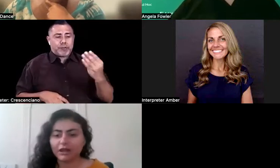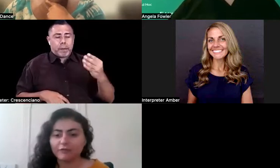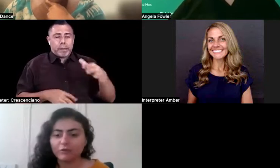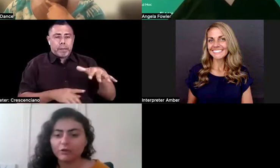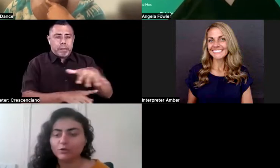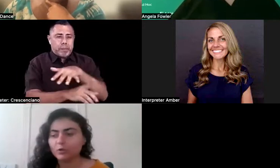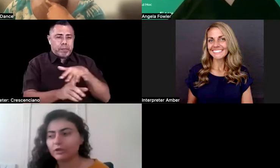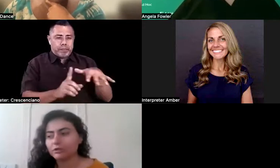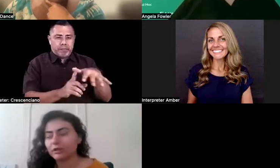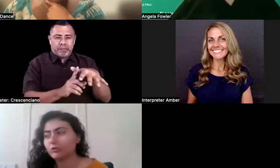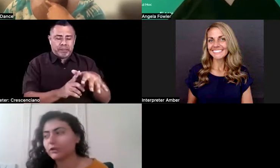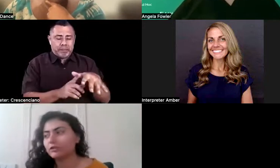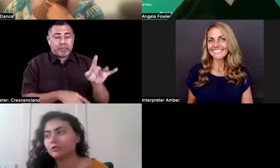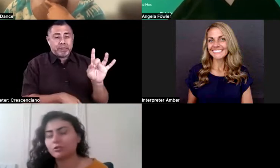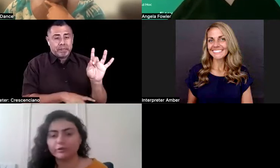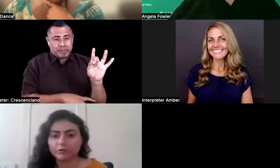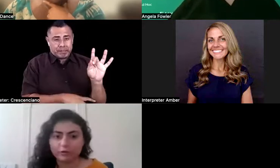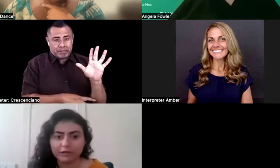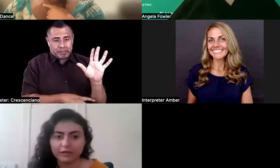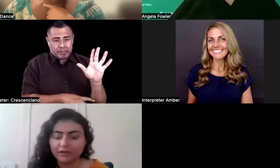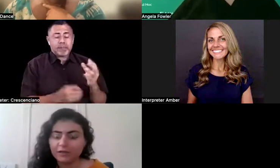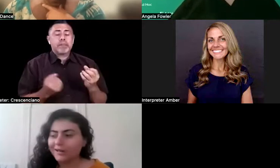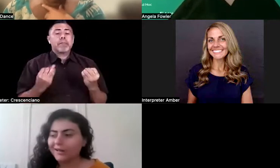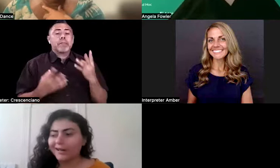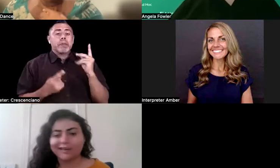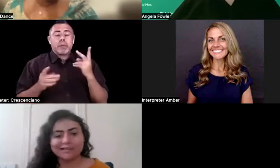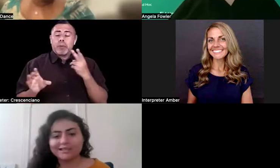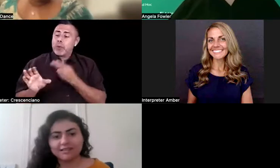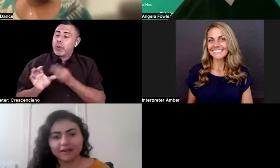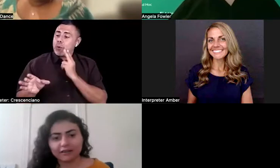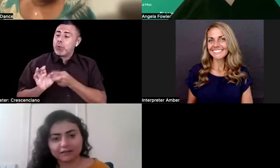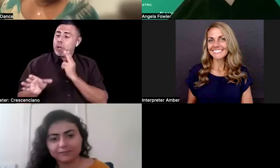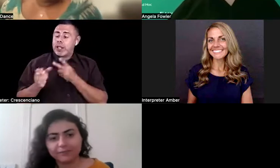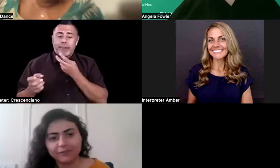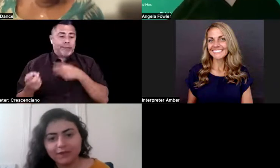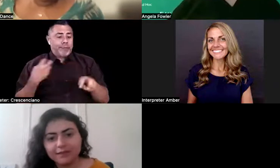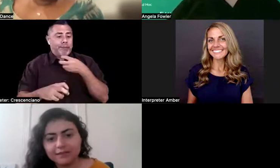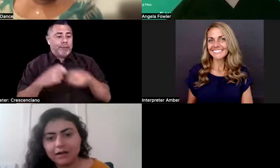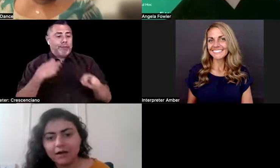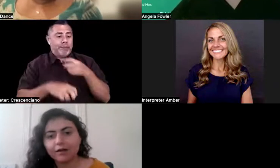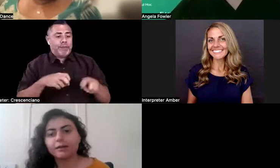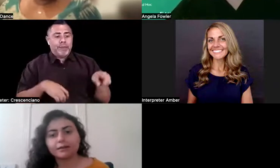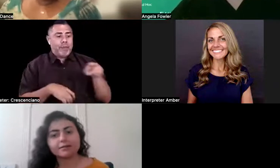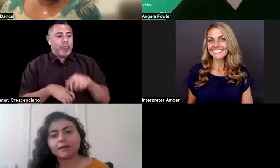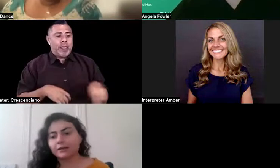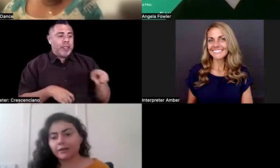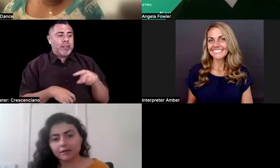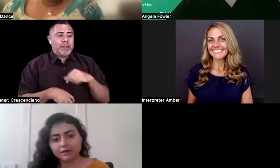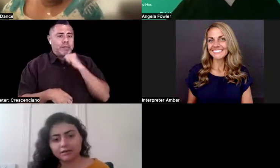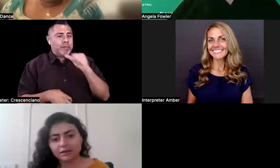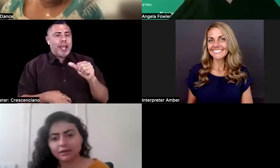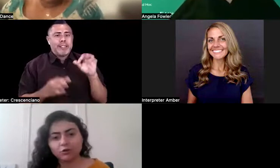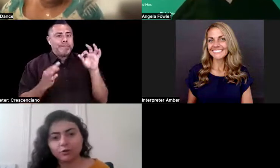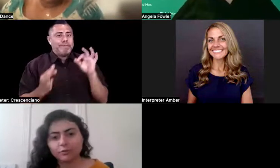bad. Everyone's quit, like quitting to go into it. It's, it's not it. It's not, it's not